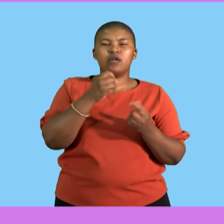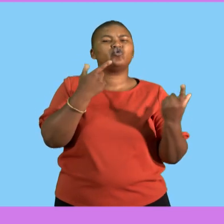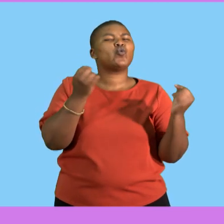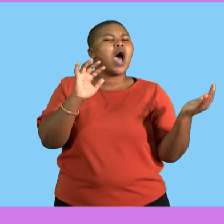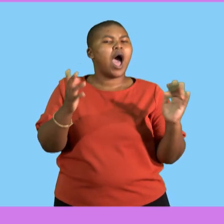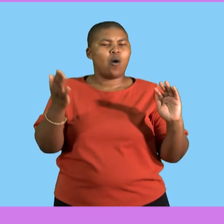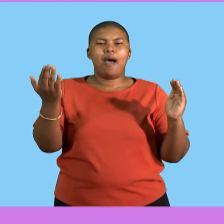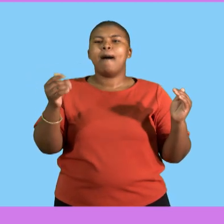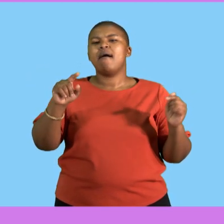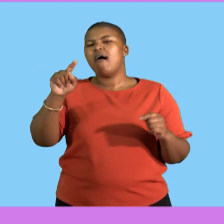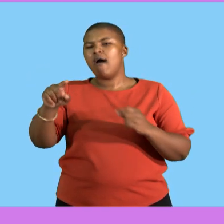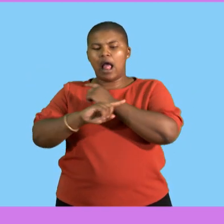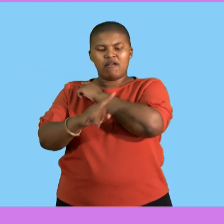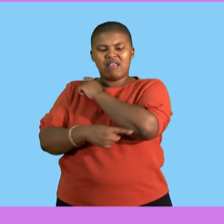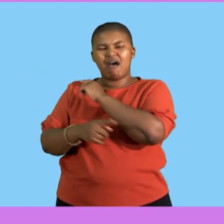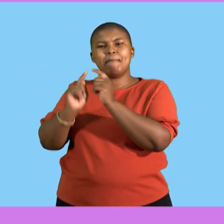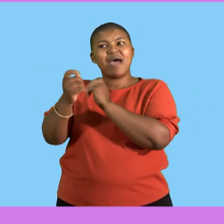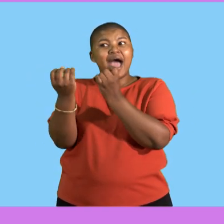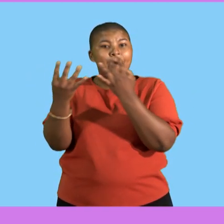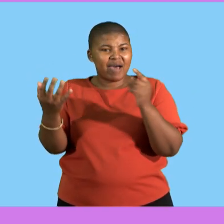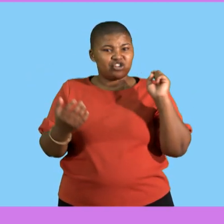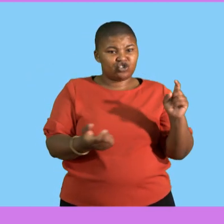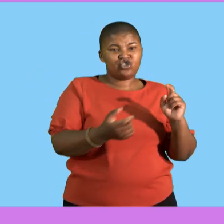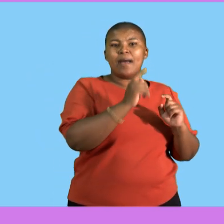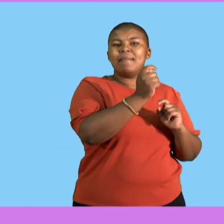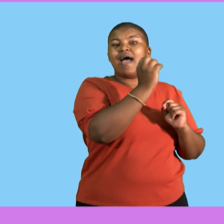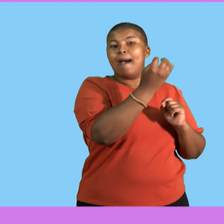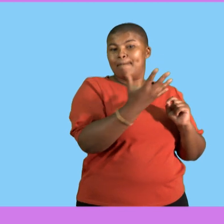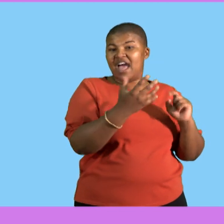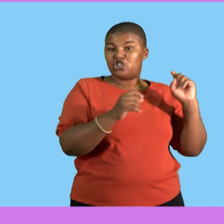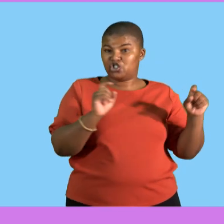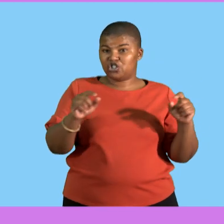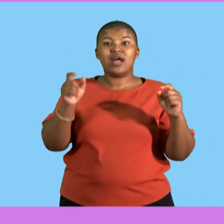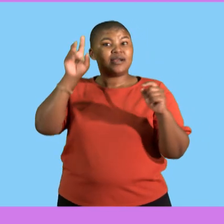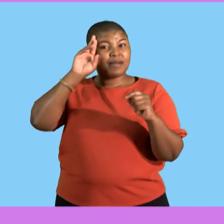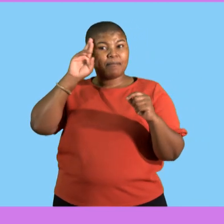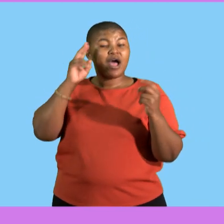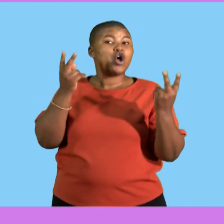another. Again, new minus old. So, it's going to be